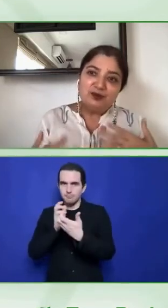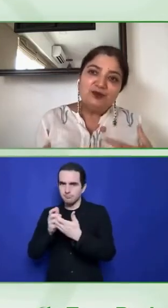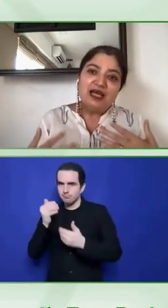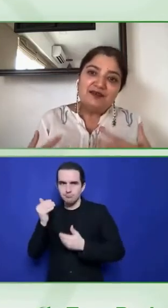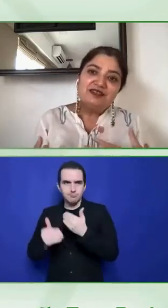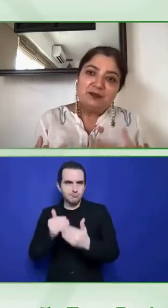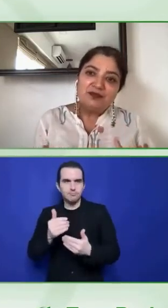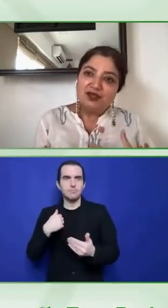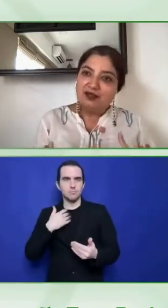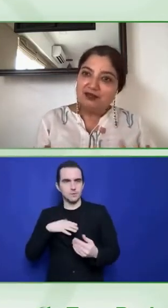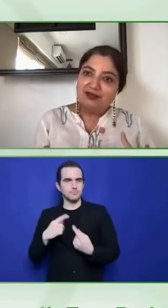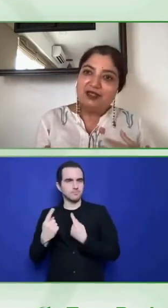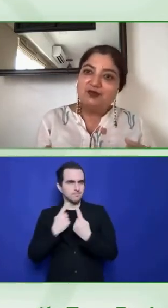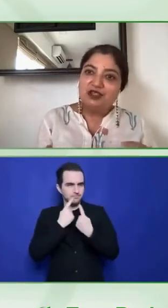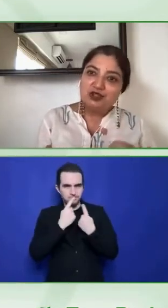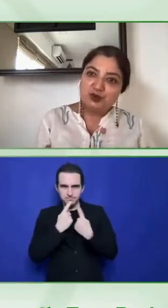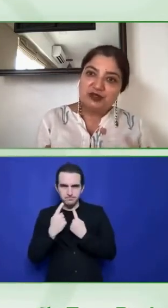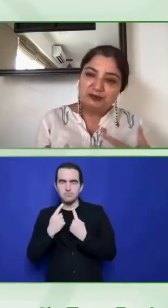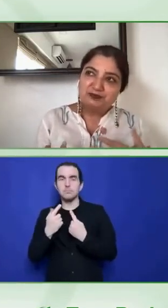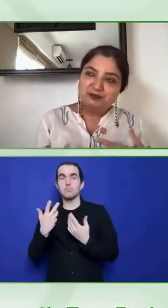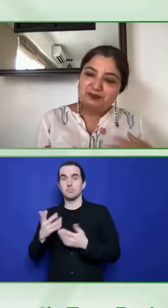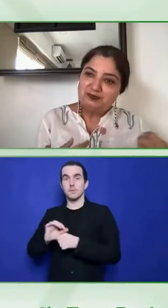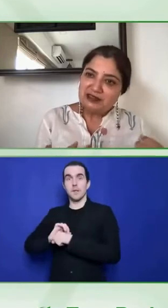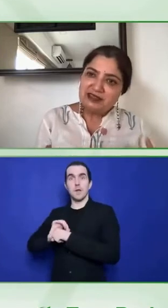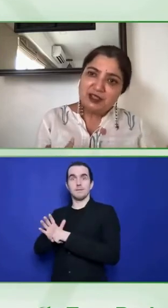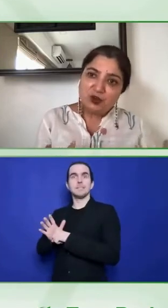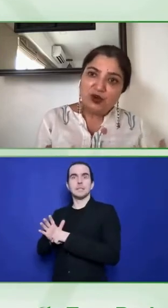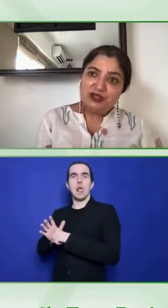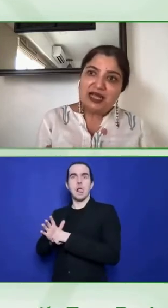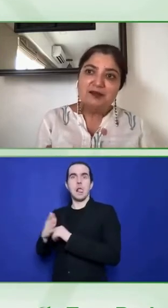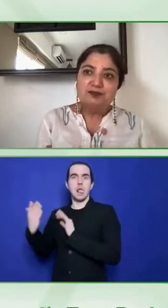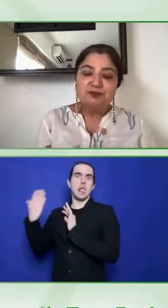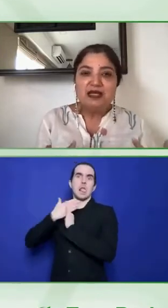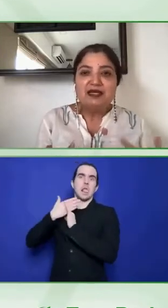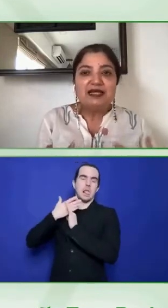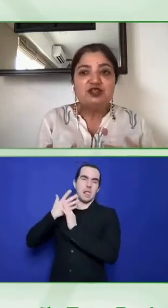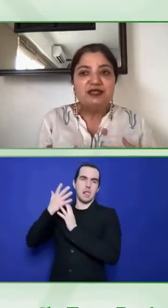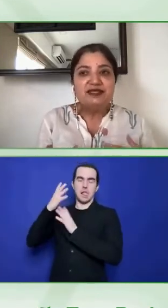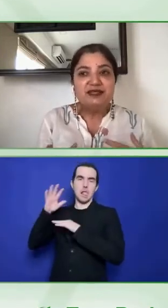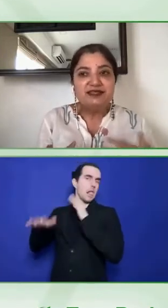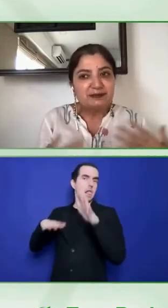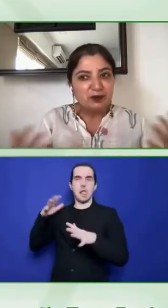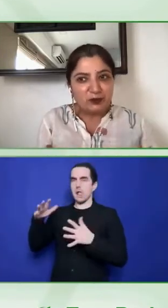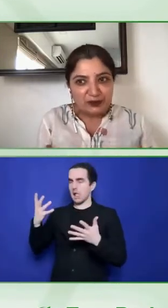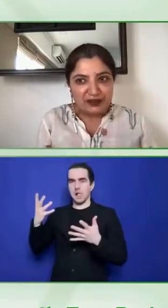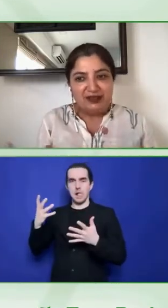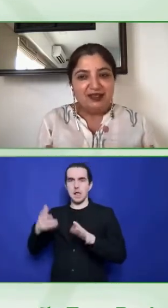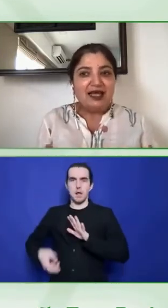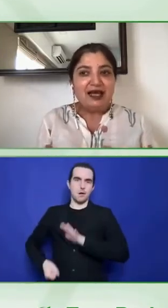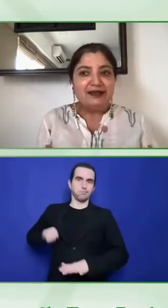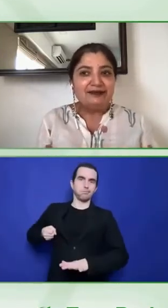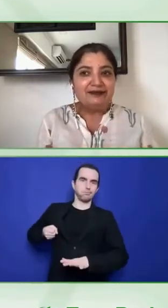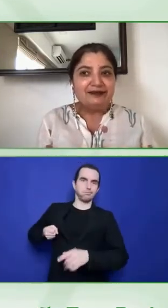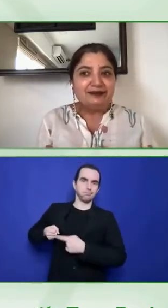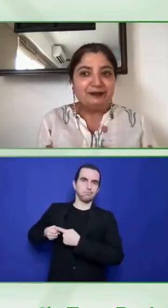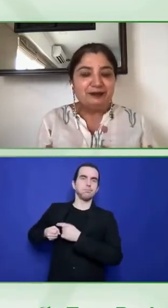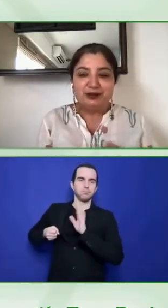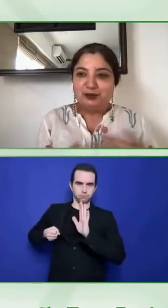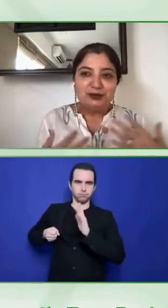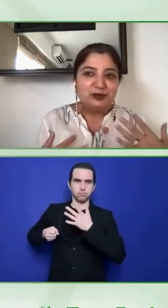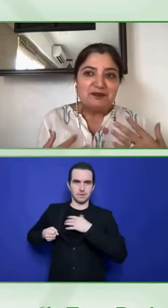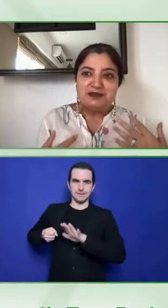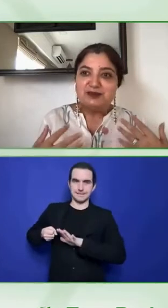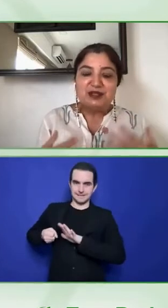And I think we have something here that we should take on and actually explode and,